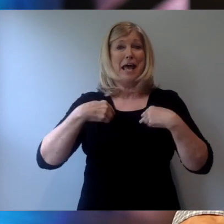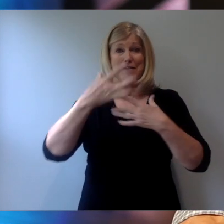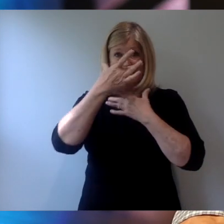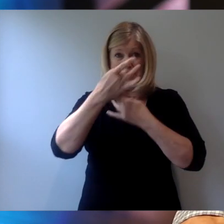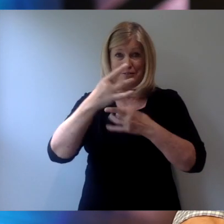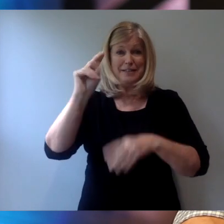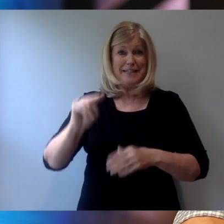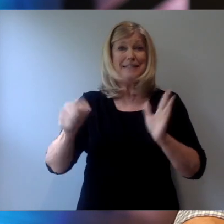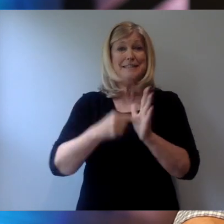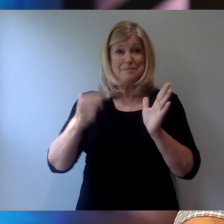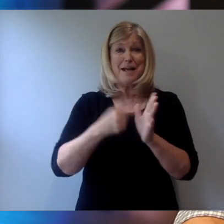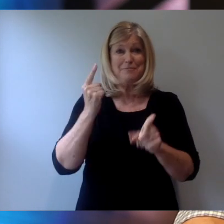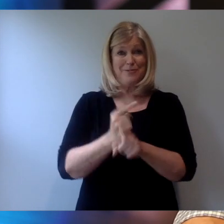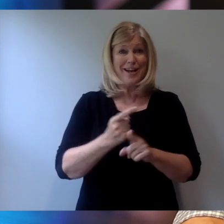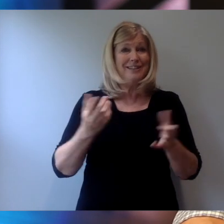don't we?